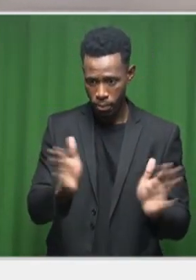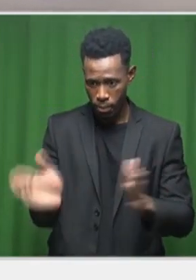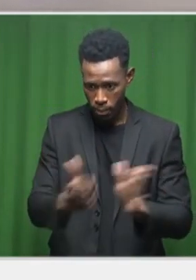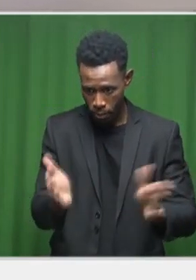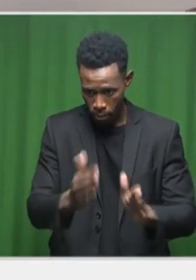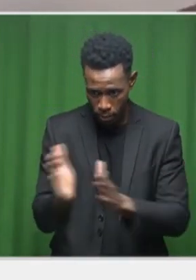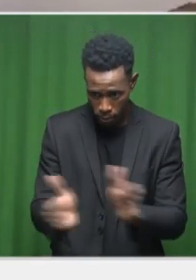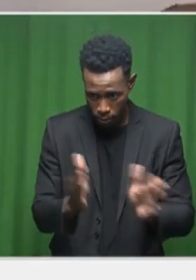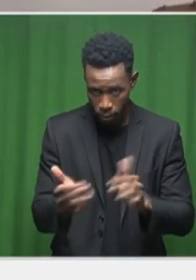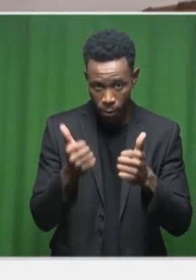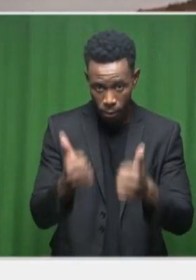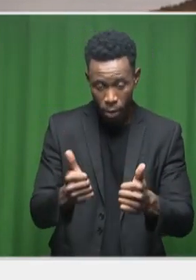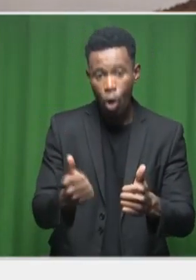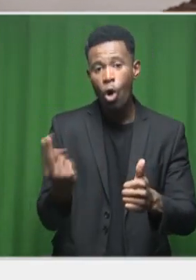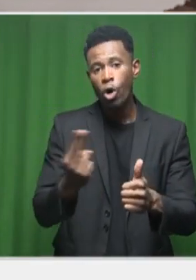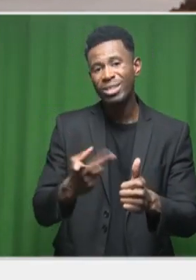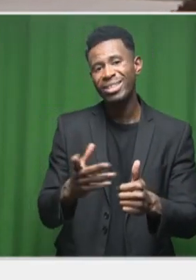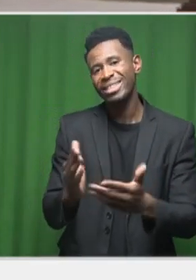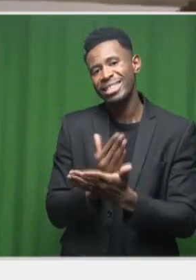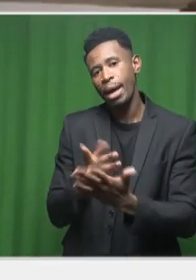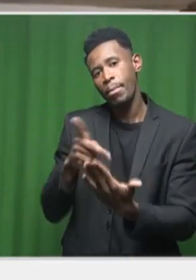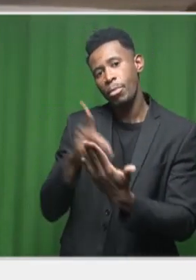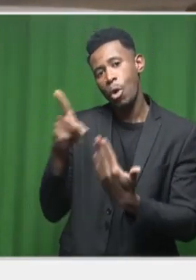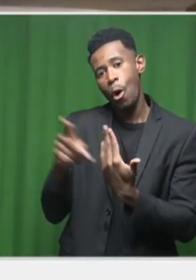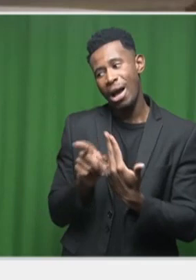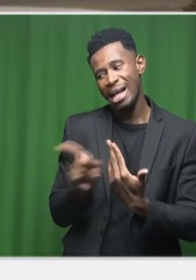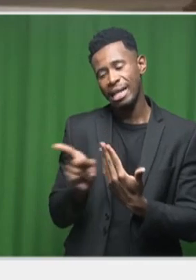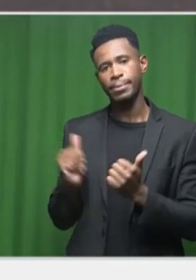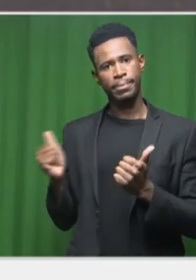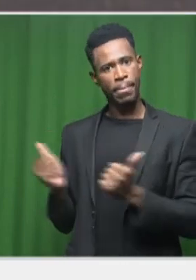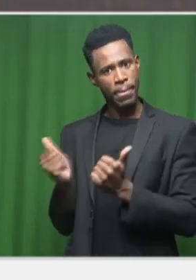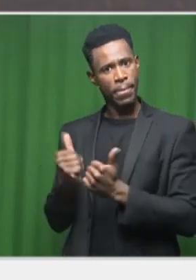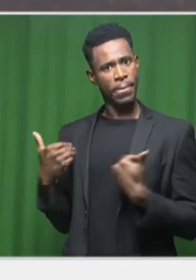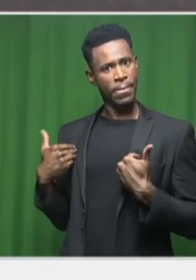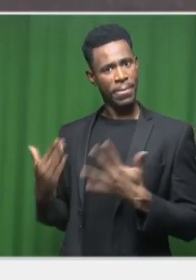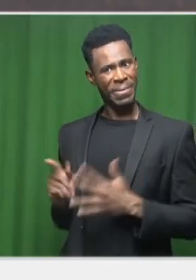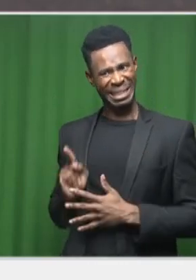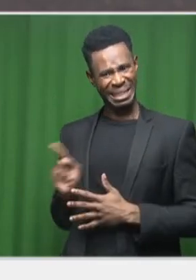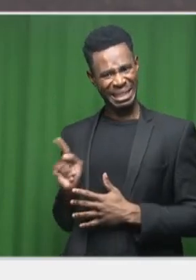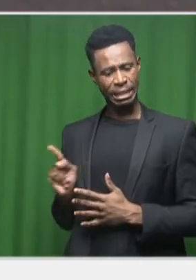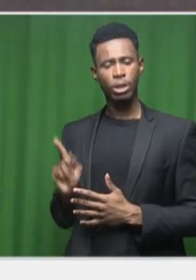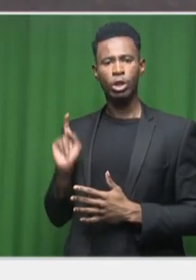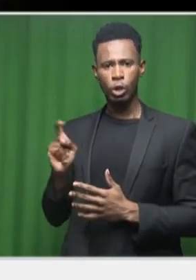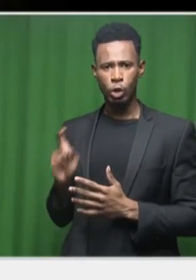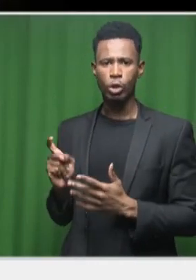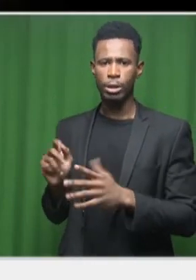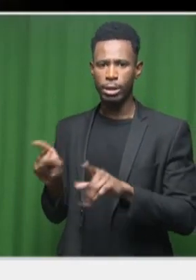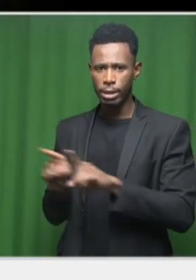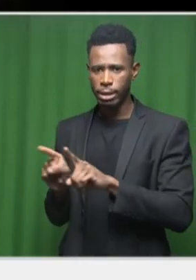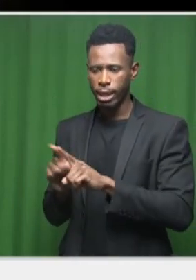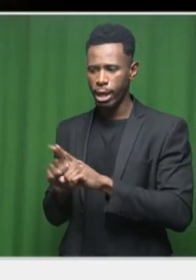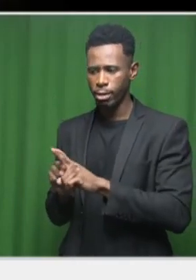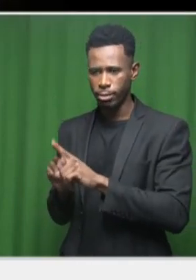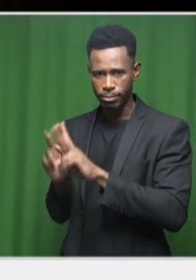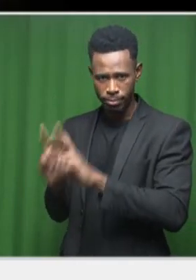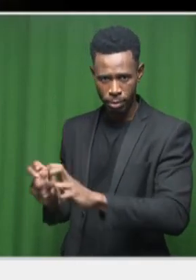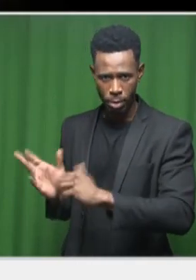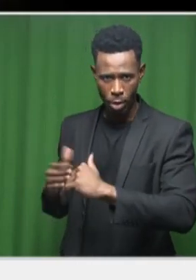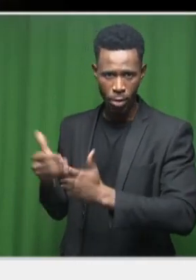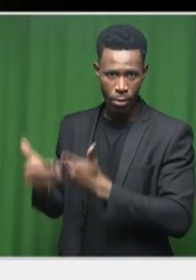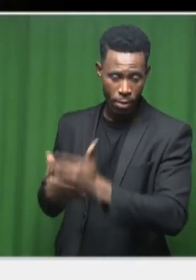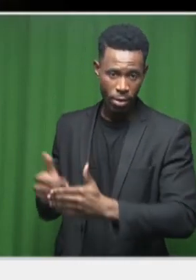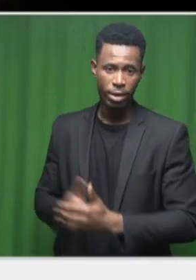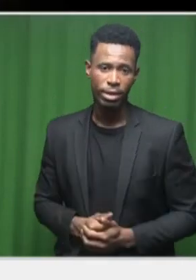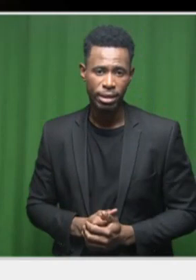stage and see how we can then fast track the implementation thereof. I think, you know, this is the start of a